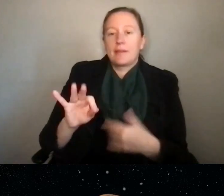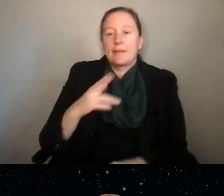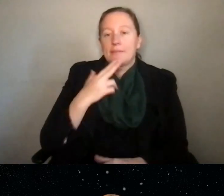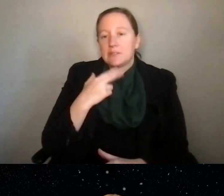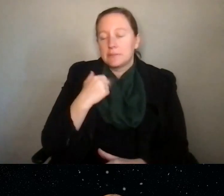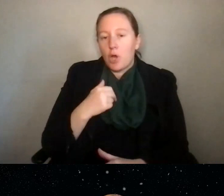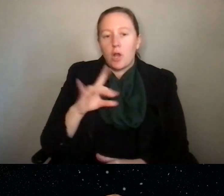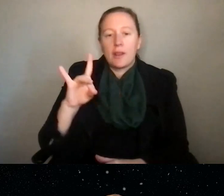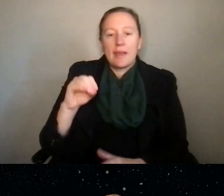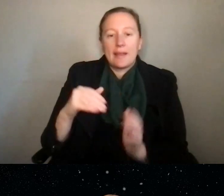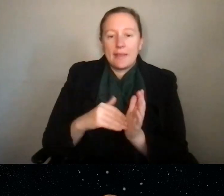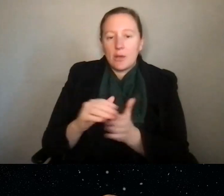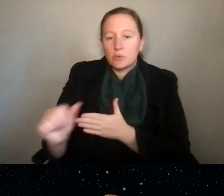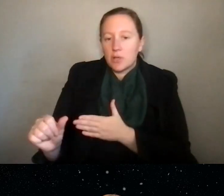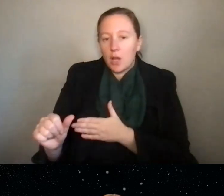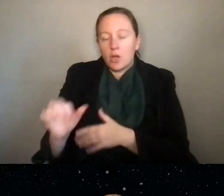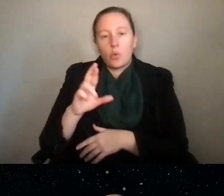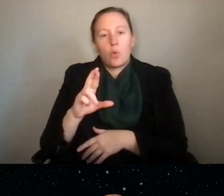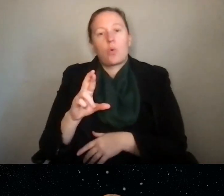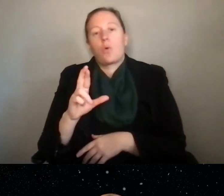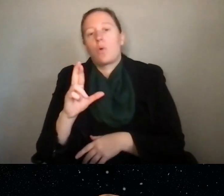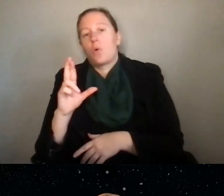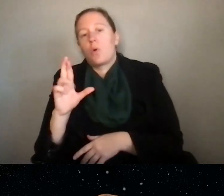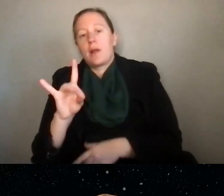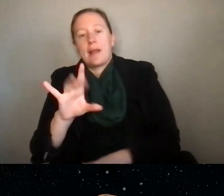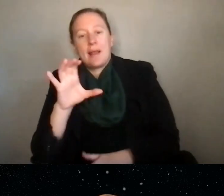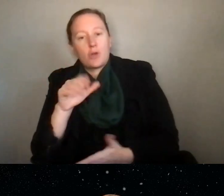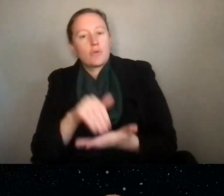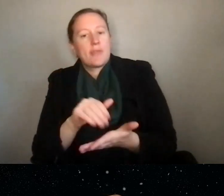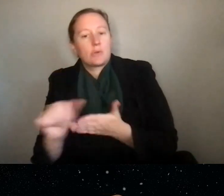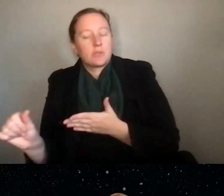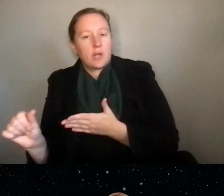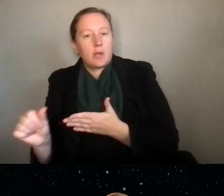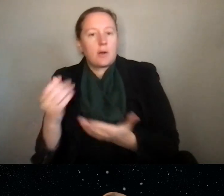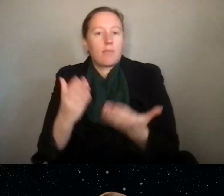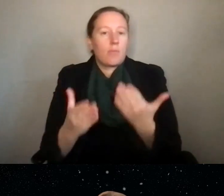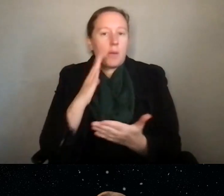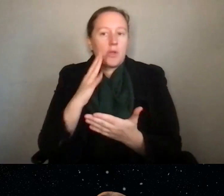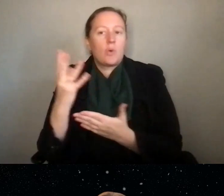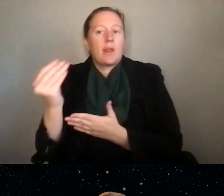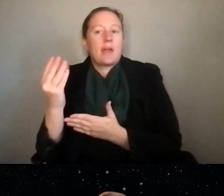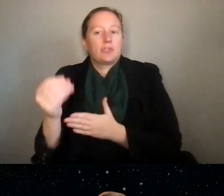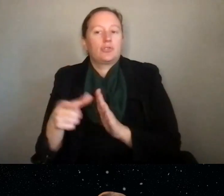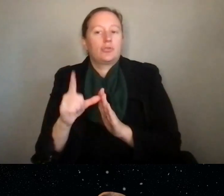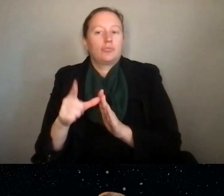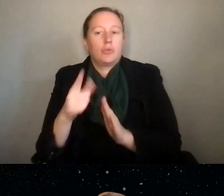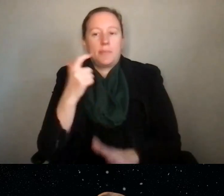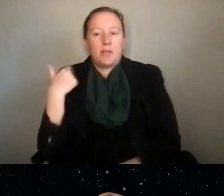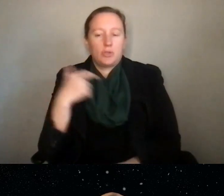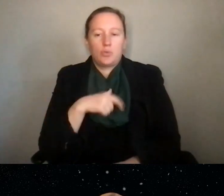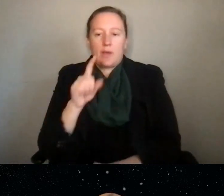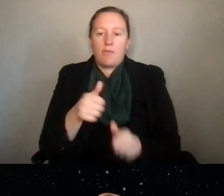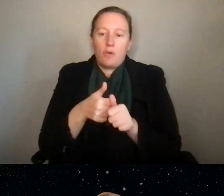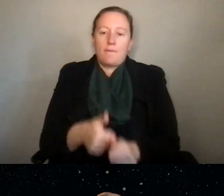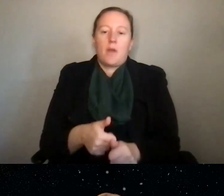$80,000 project or a $800,000 project, we'll probably get external review for it because we need to follow the merit